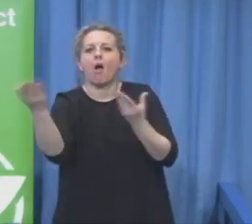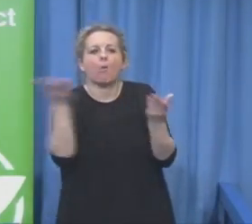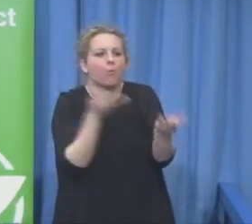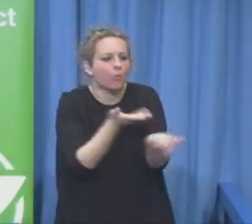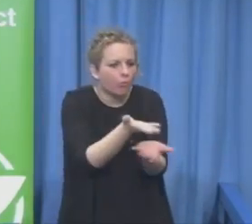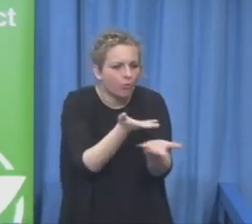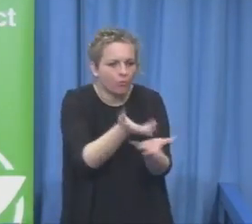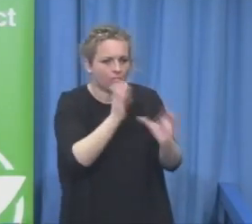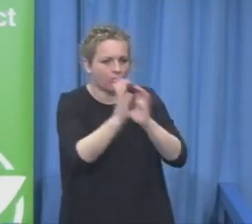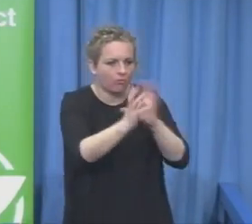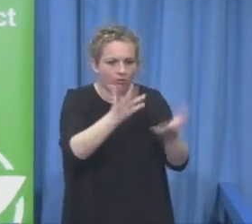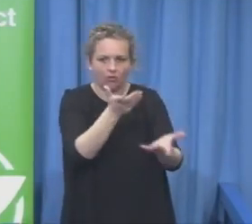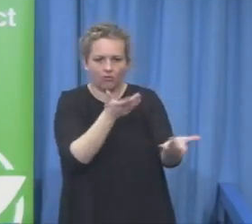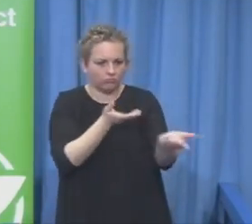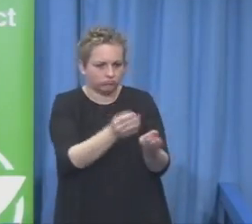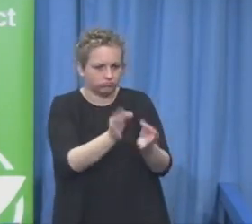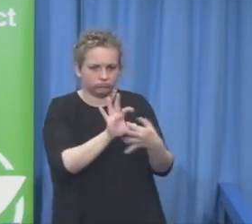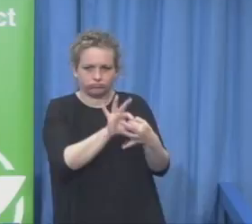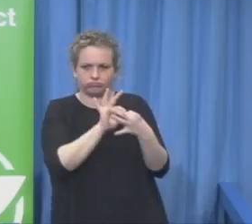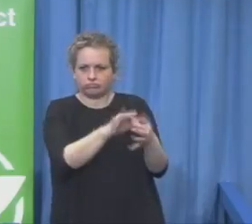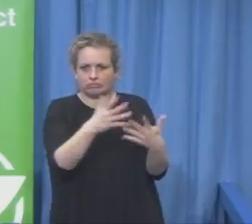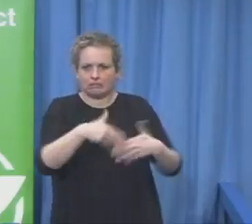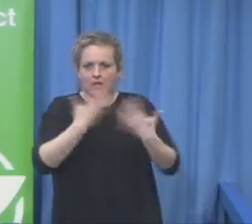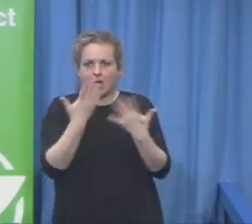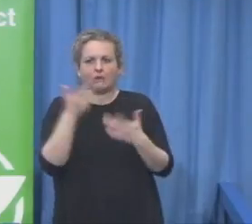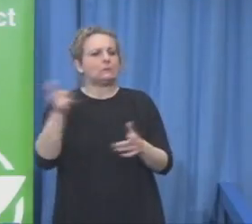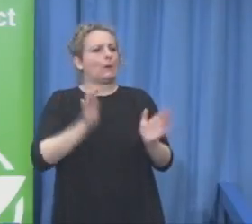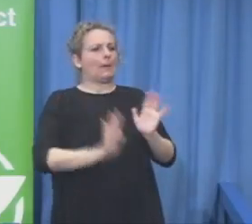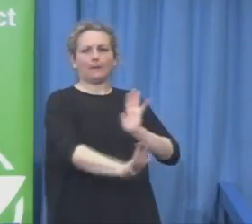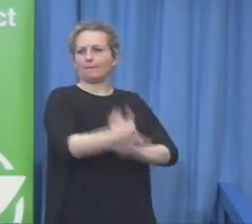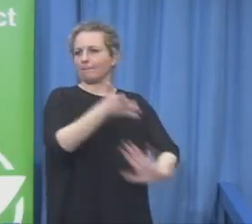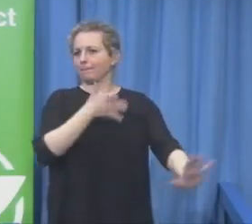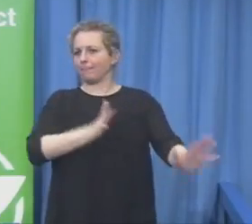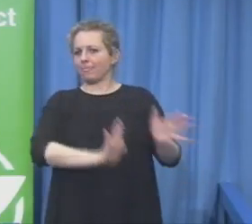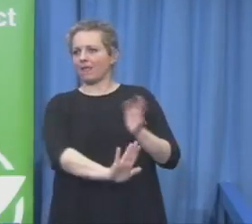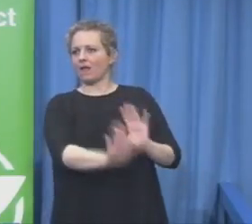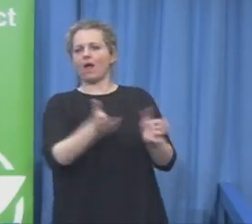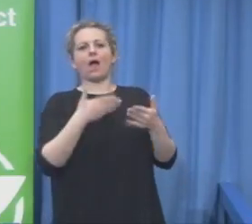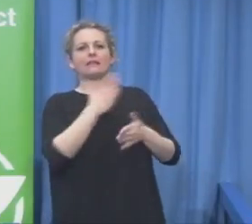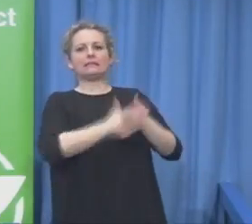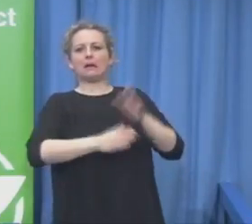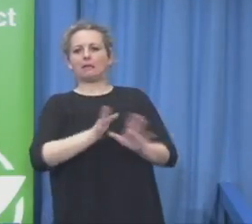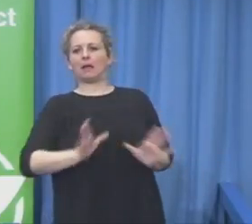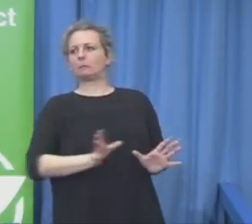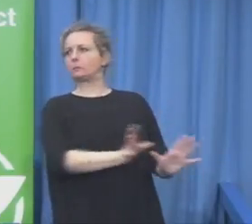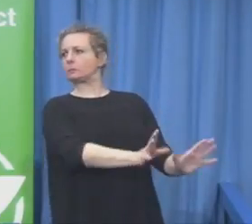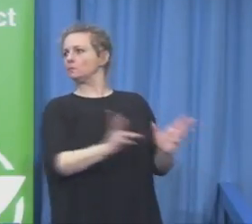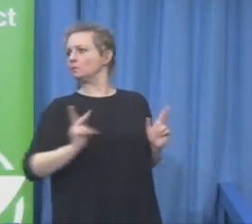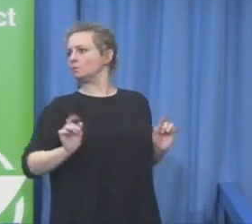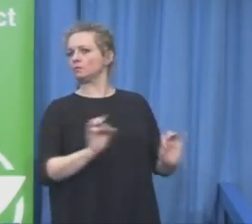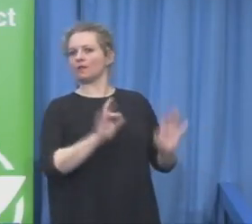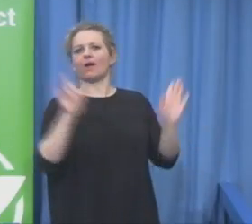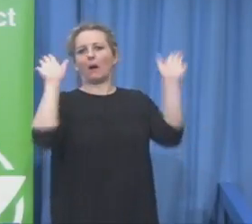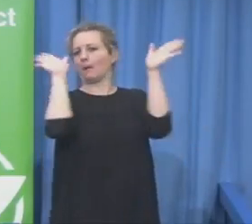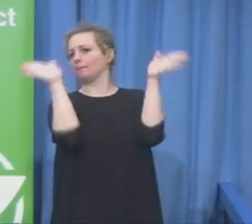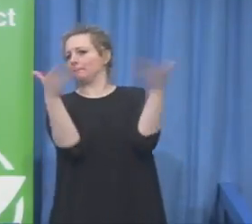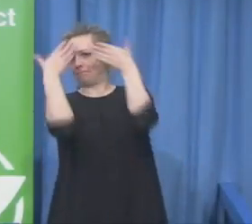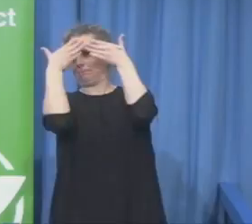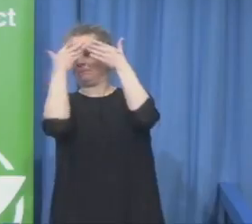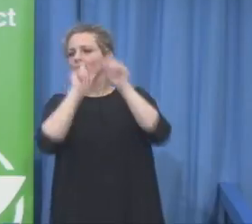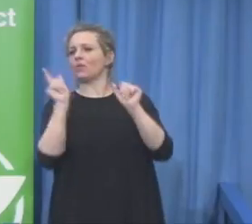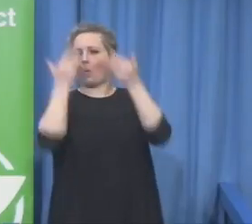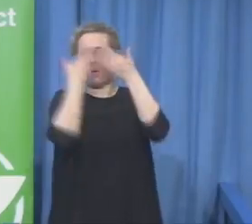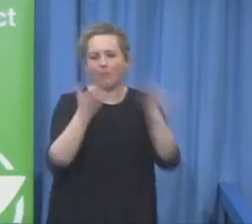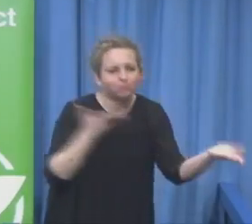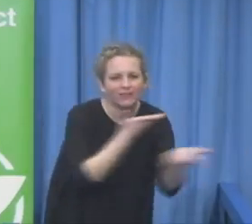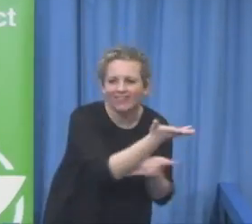be one of his points. Jim, yeah, absolutely. I'll try and be brief. Just, we are all believers